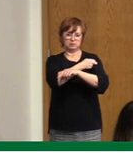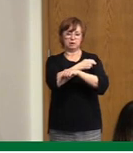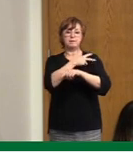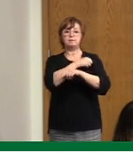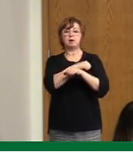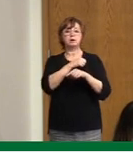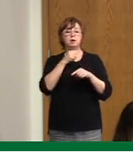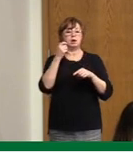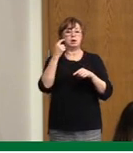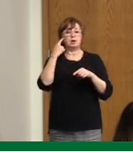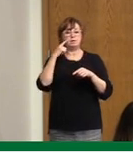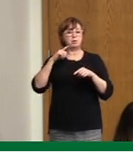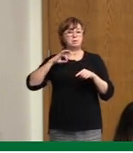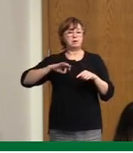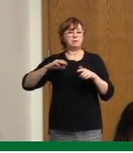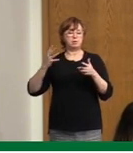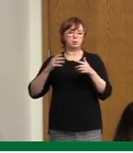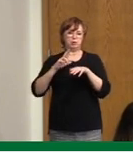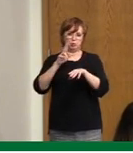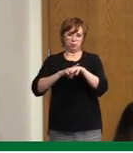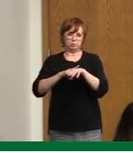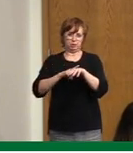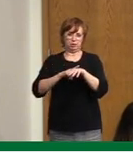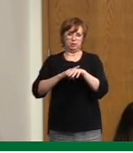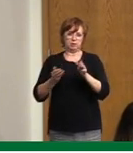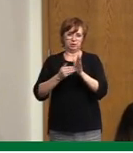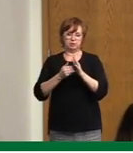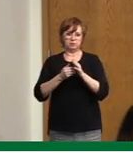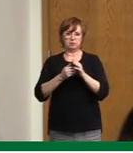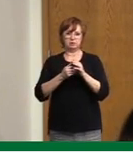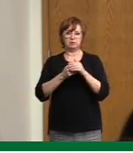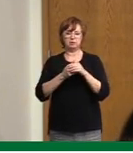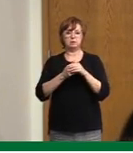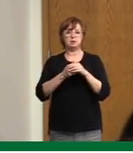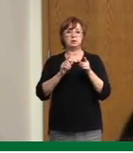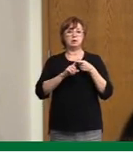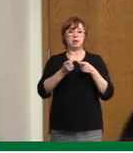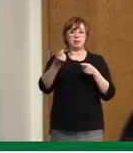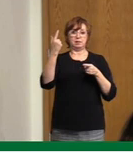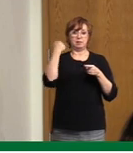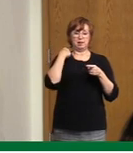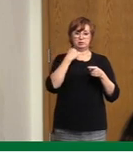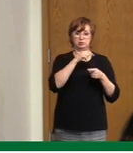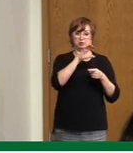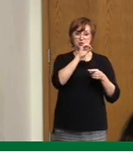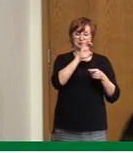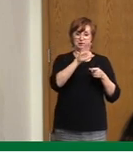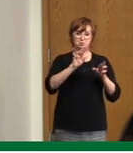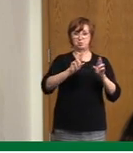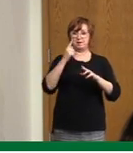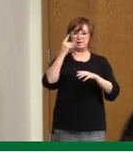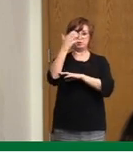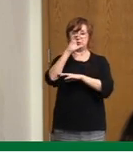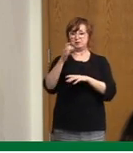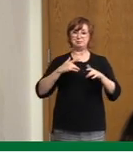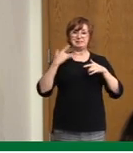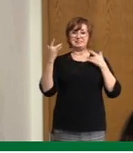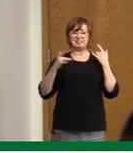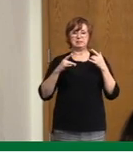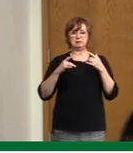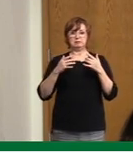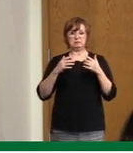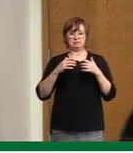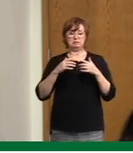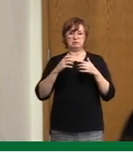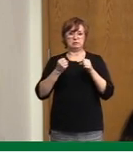start doing all of the things that we were doing this time last year, and we were warming up for Christmas. If people choose not to get the vaccine,